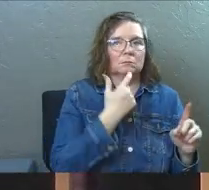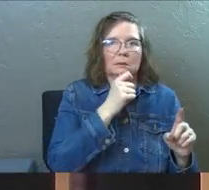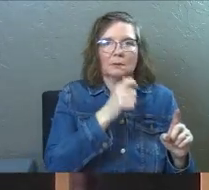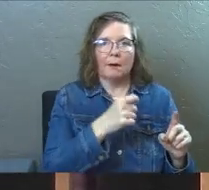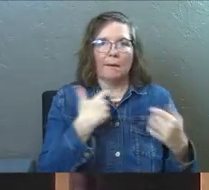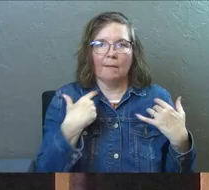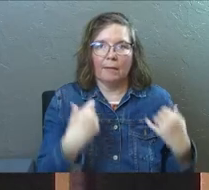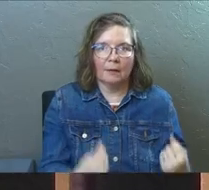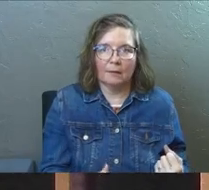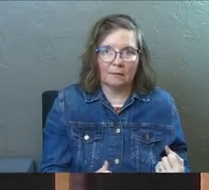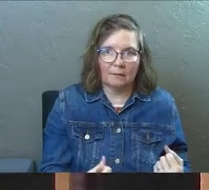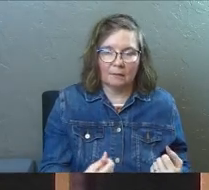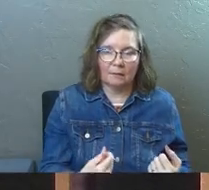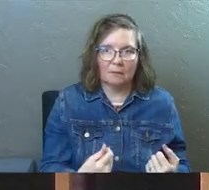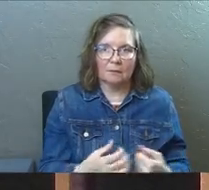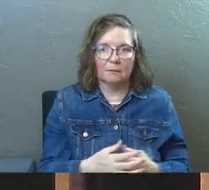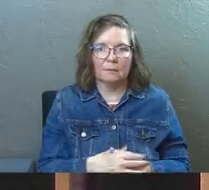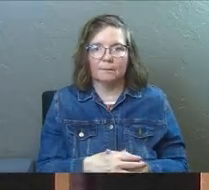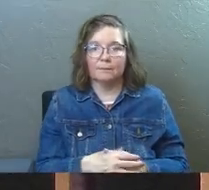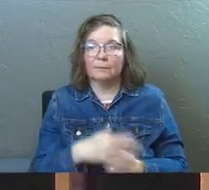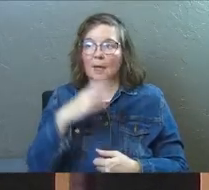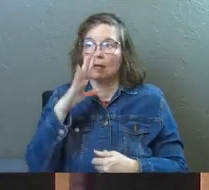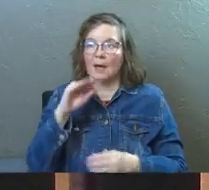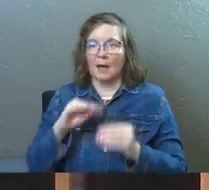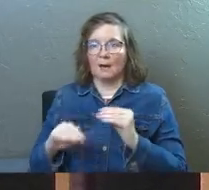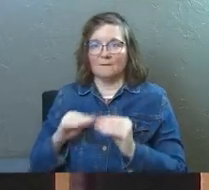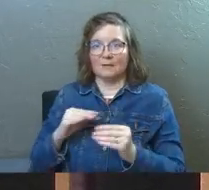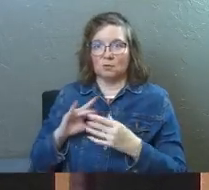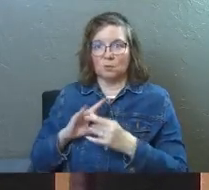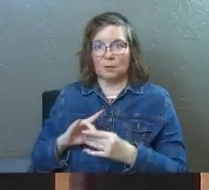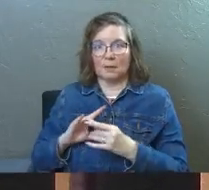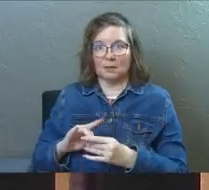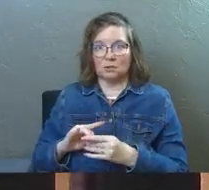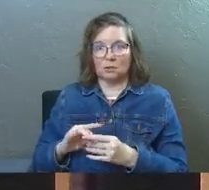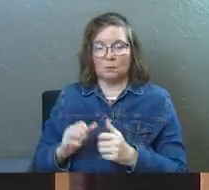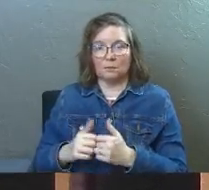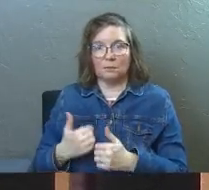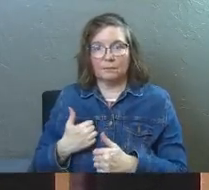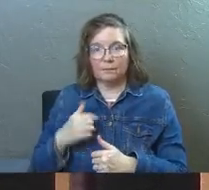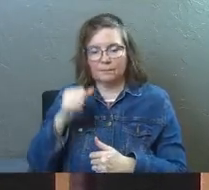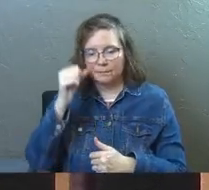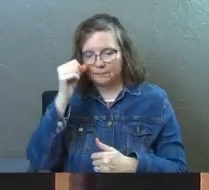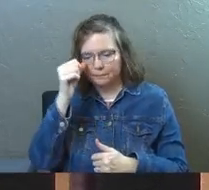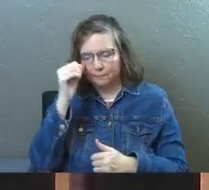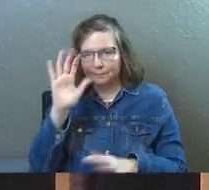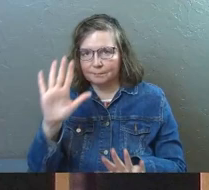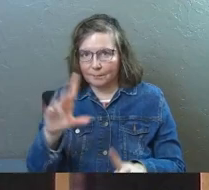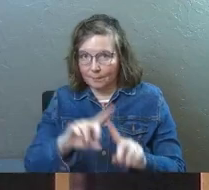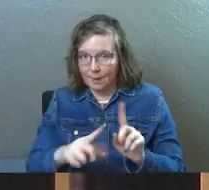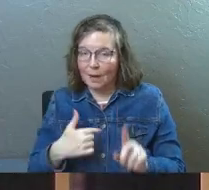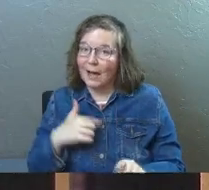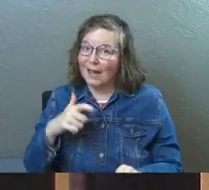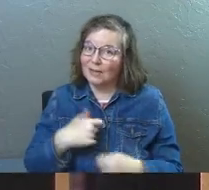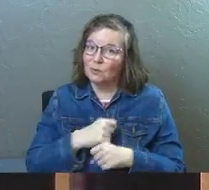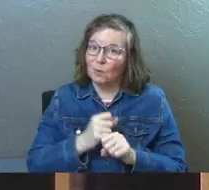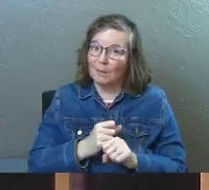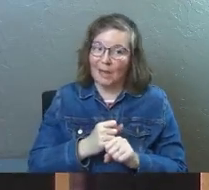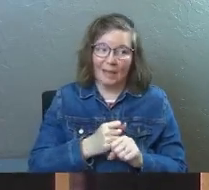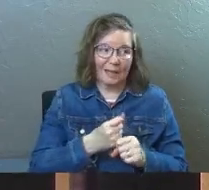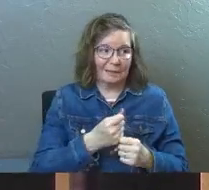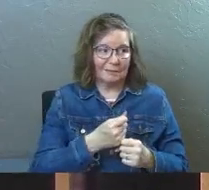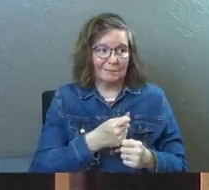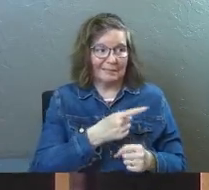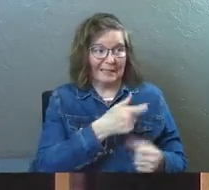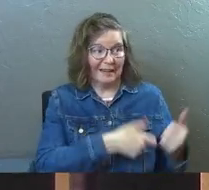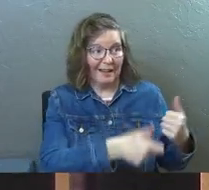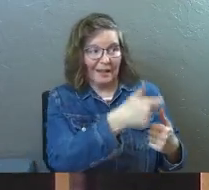unhealthy and God fixed relationships. But here's the thing. I had to make him king